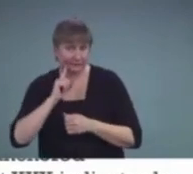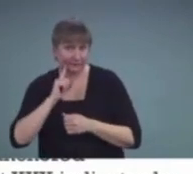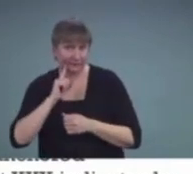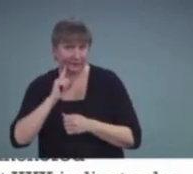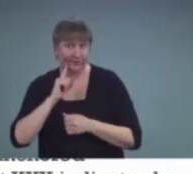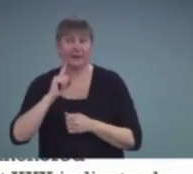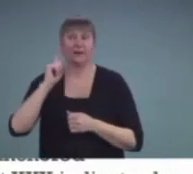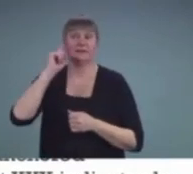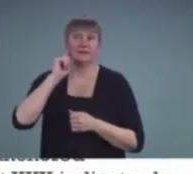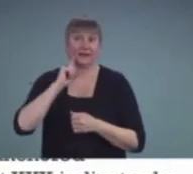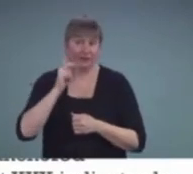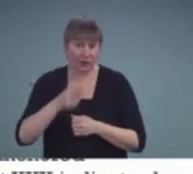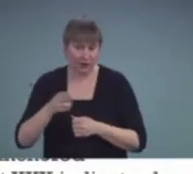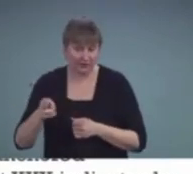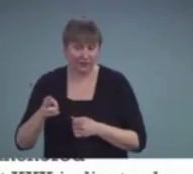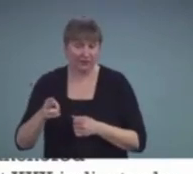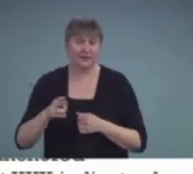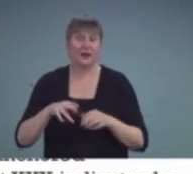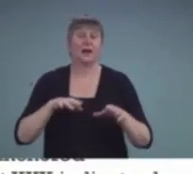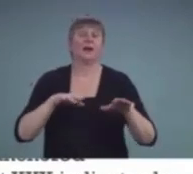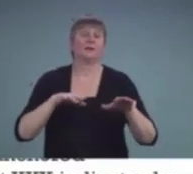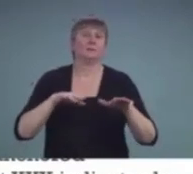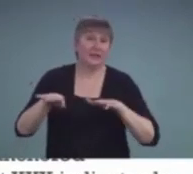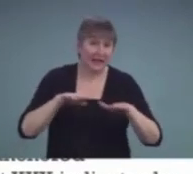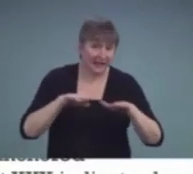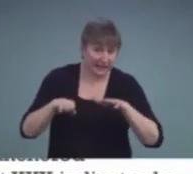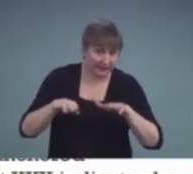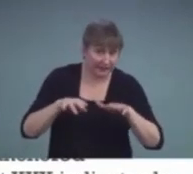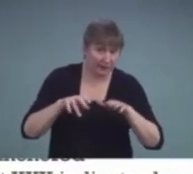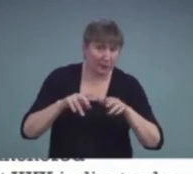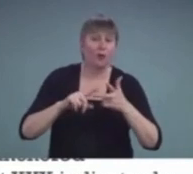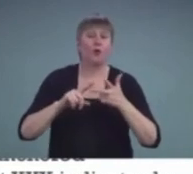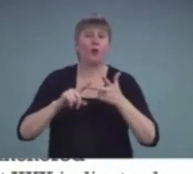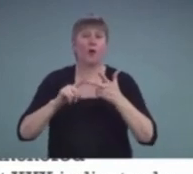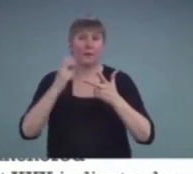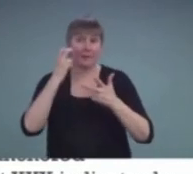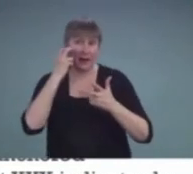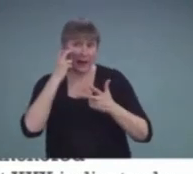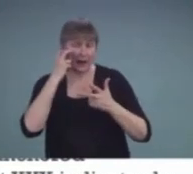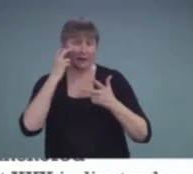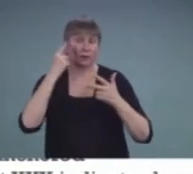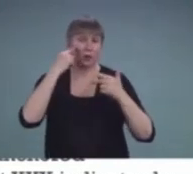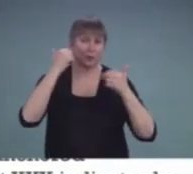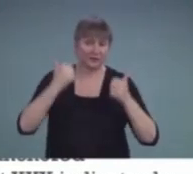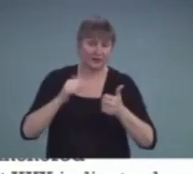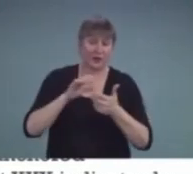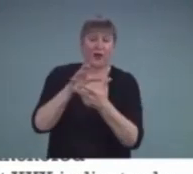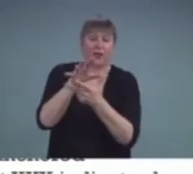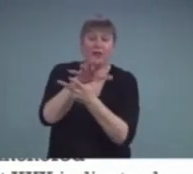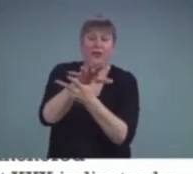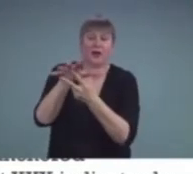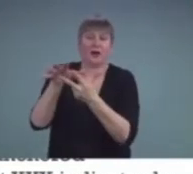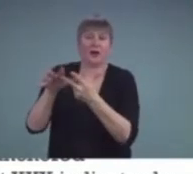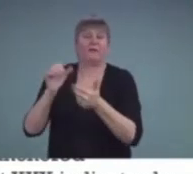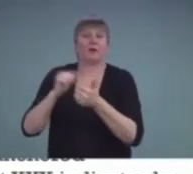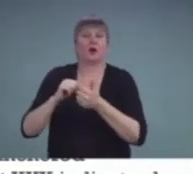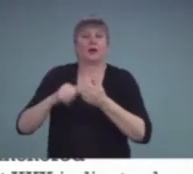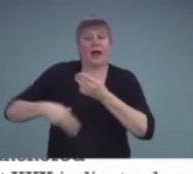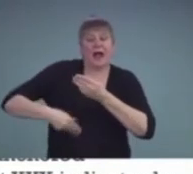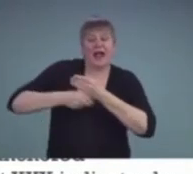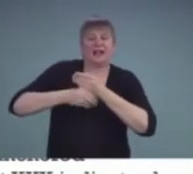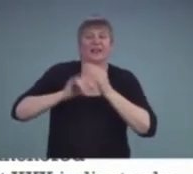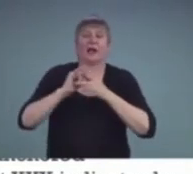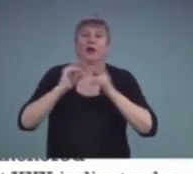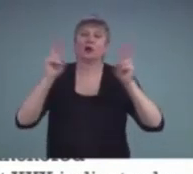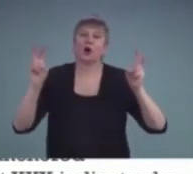behavior issues, or are blind visually impaired. And there's something called special considerations for